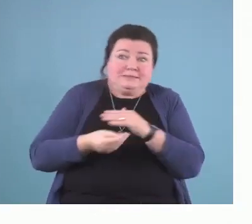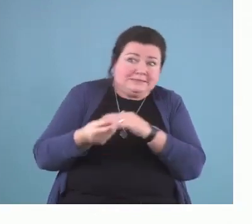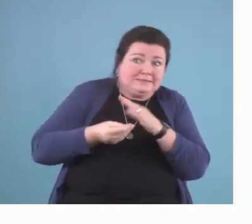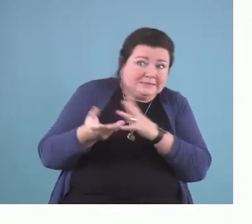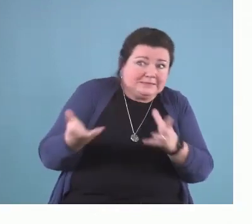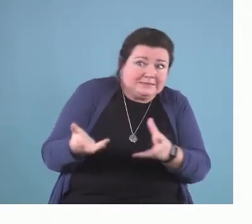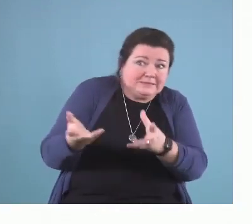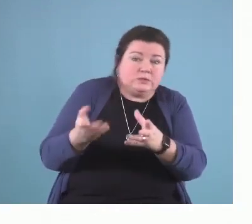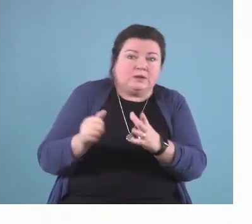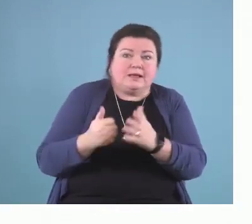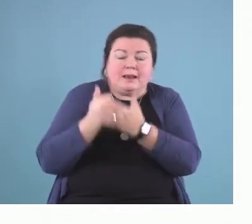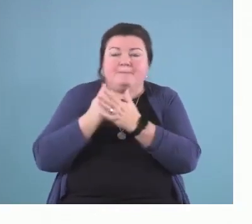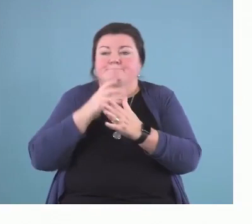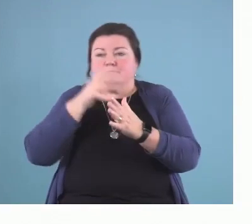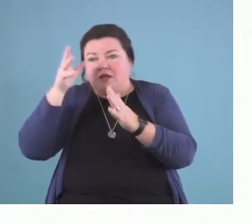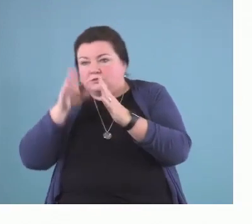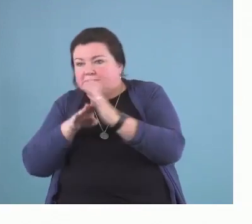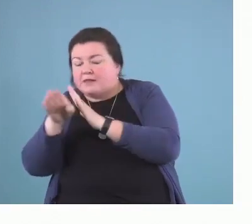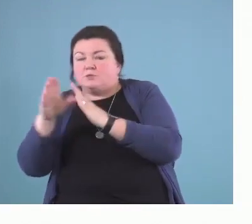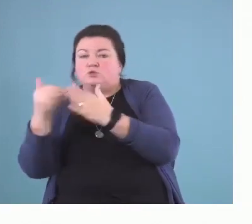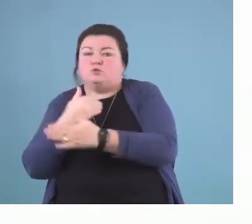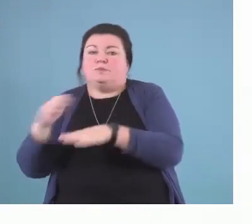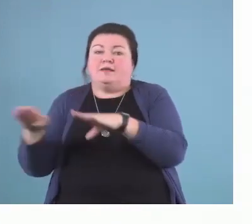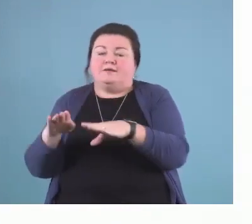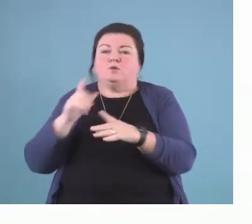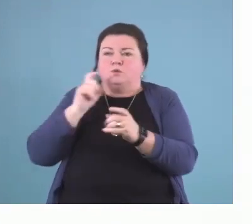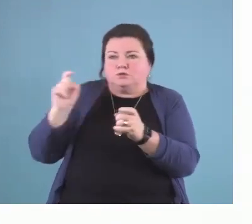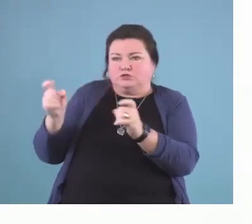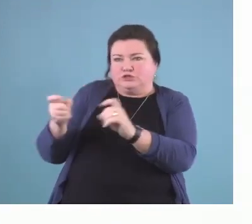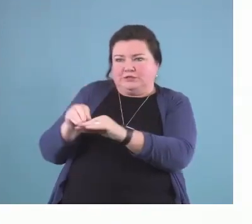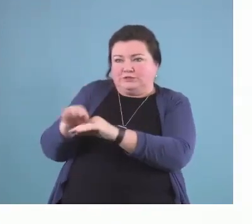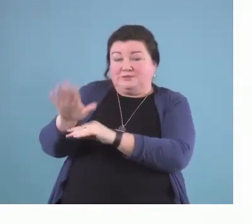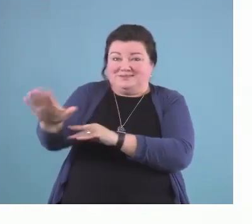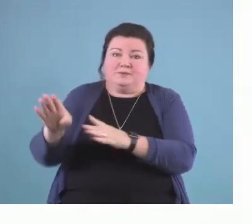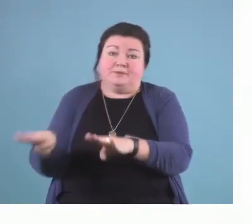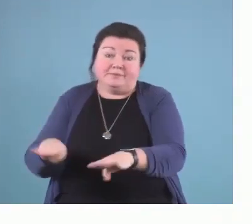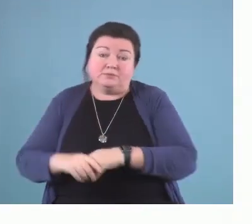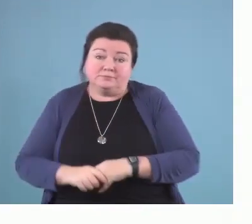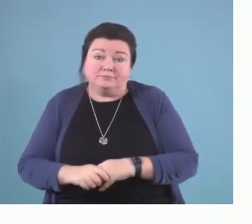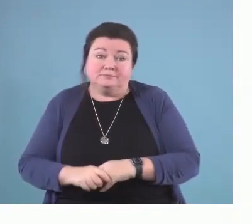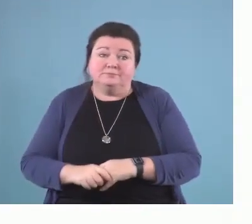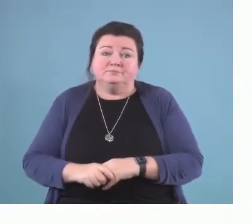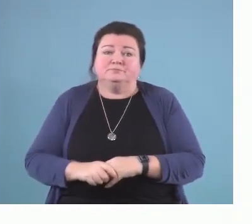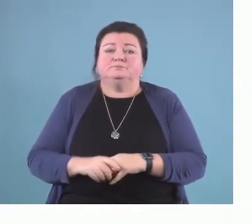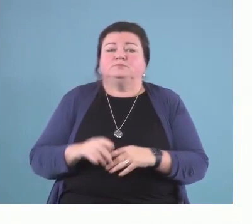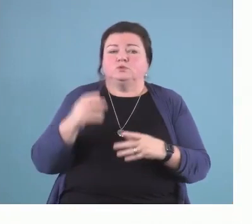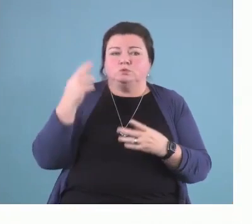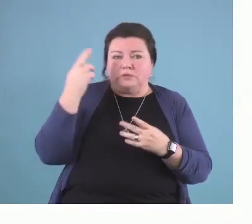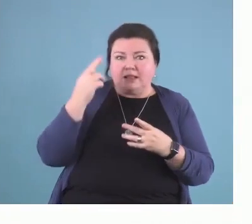develop new behaviors or change their behavior. So, those were just some salience of consequence,